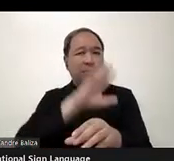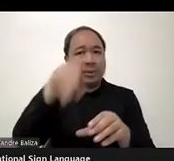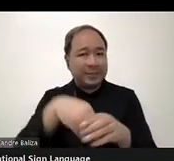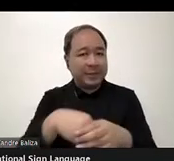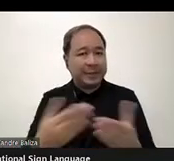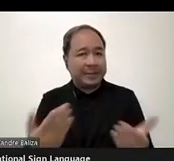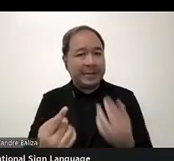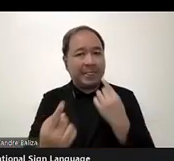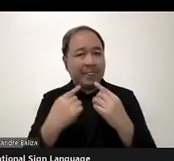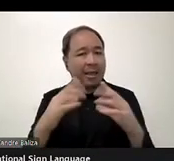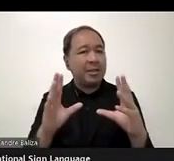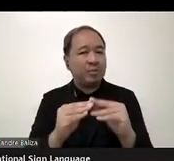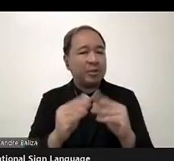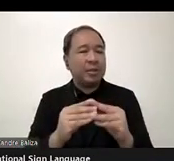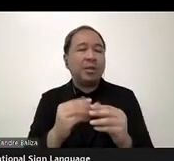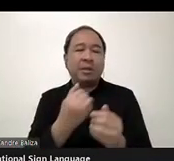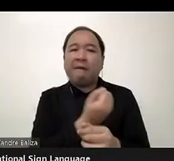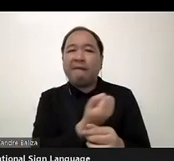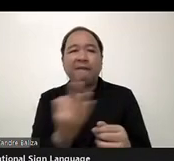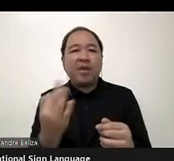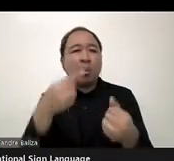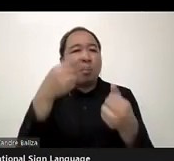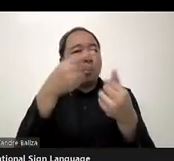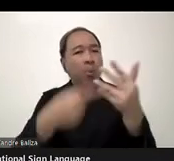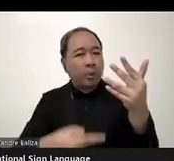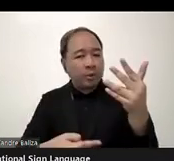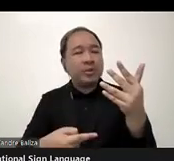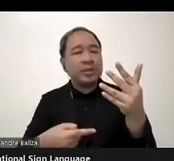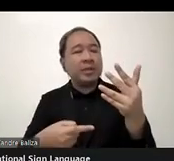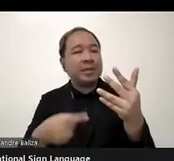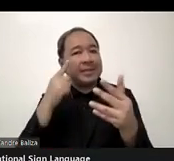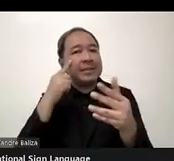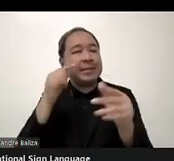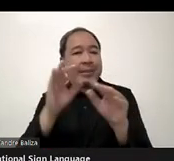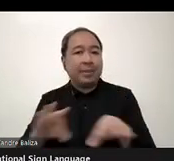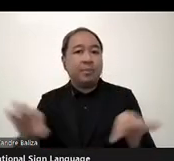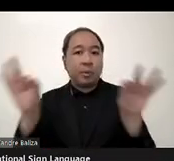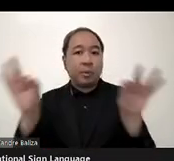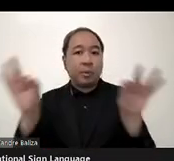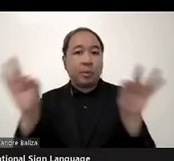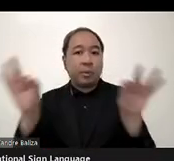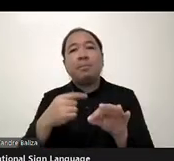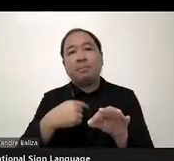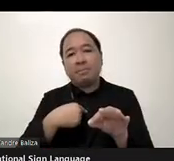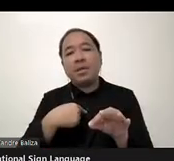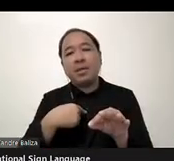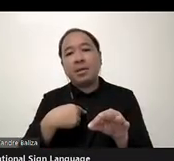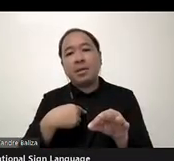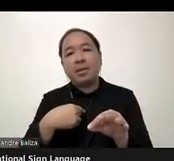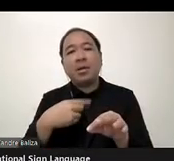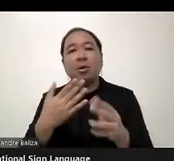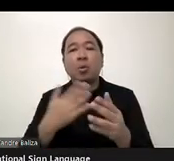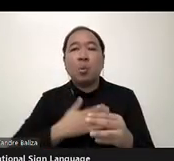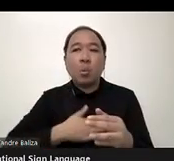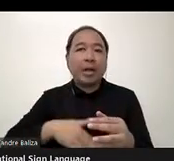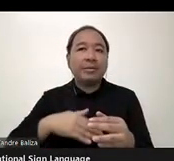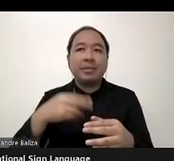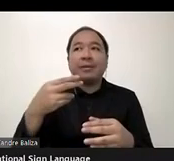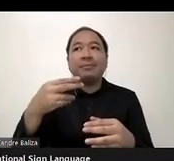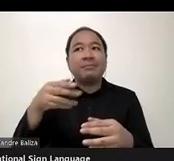A couple of points that are really important, and that's why I avoided to take, uh, individual names. Uh,